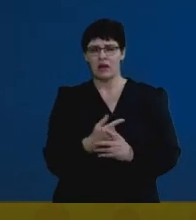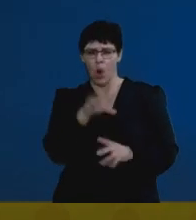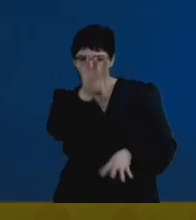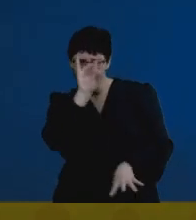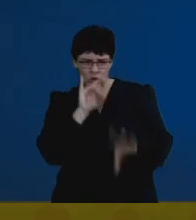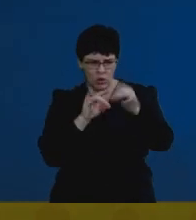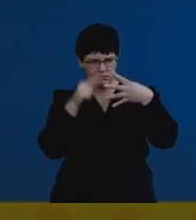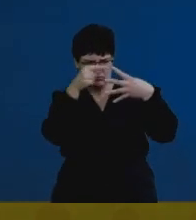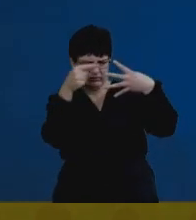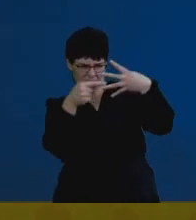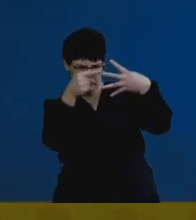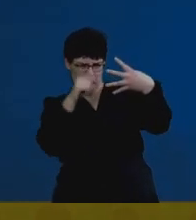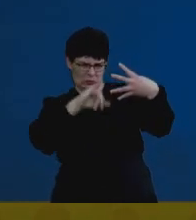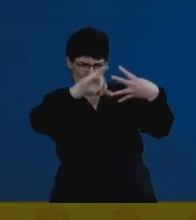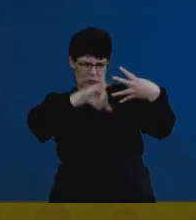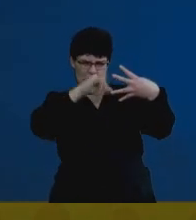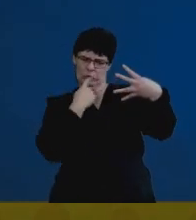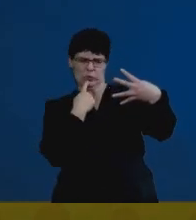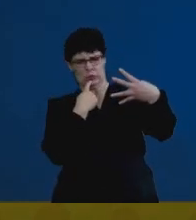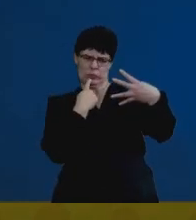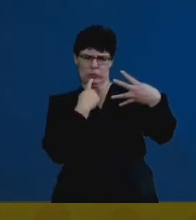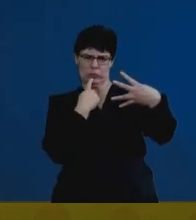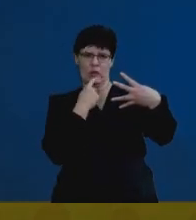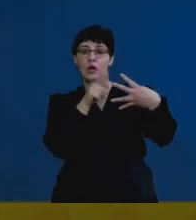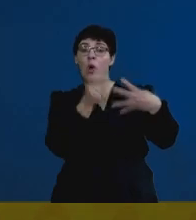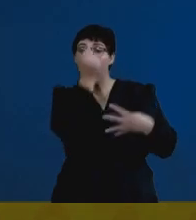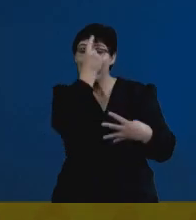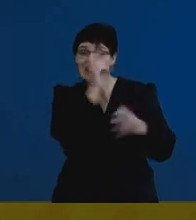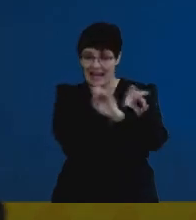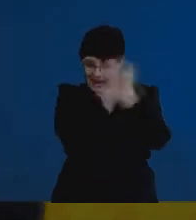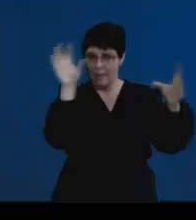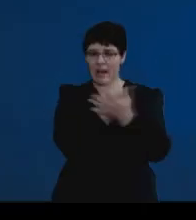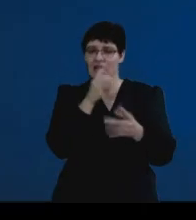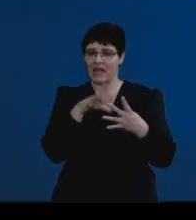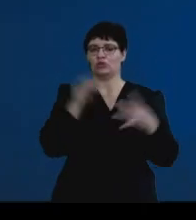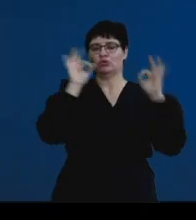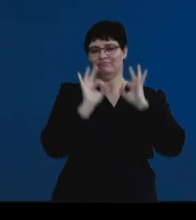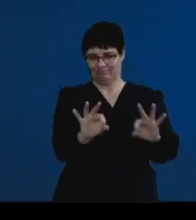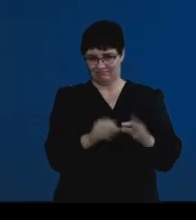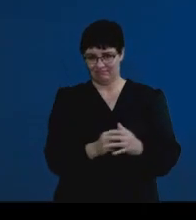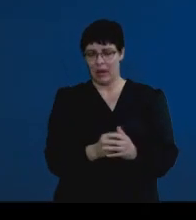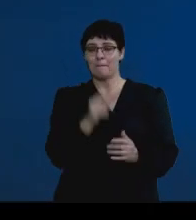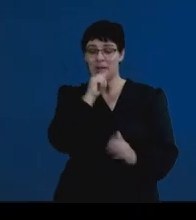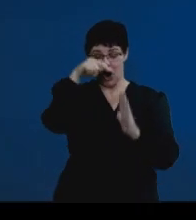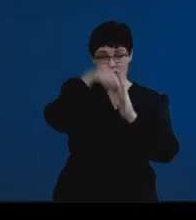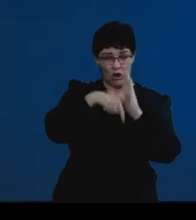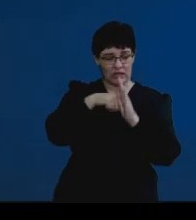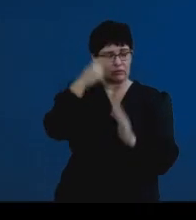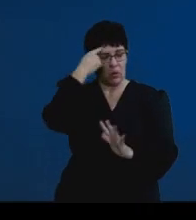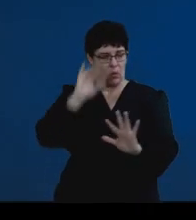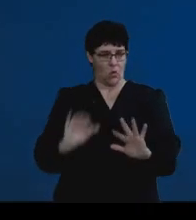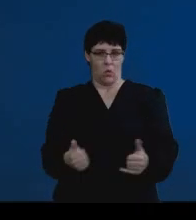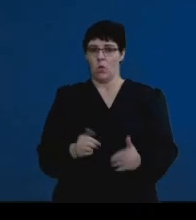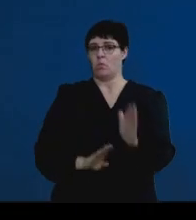confusing and hence, you need to be thorough about your understanding. And by that I mean, you've got to know your content well.